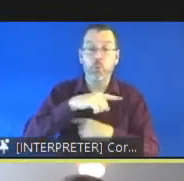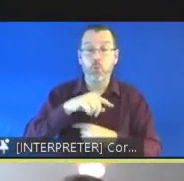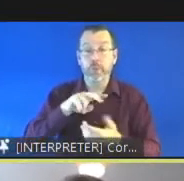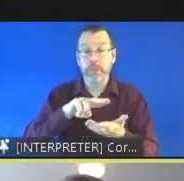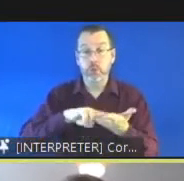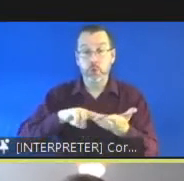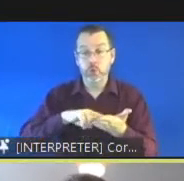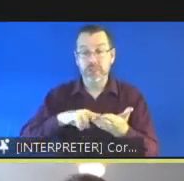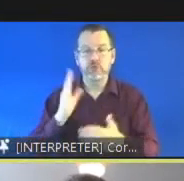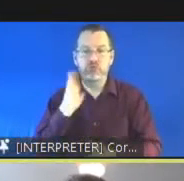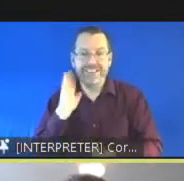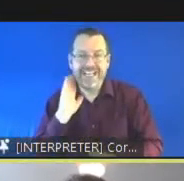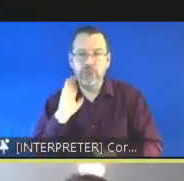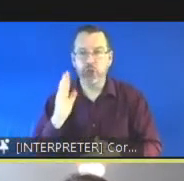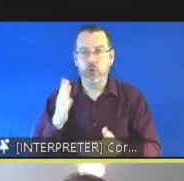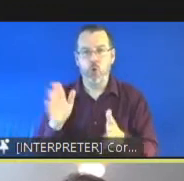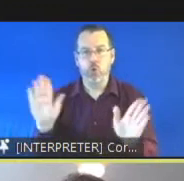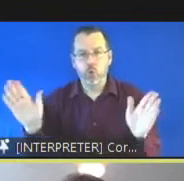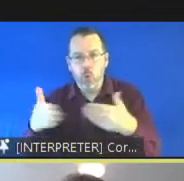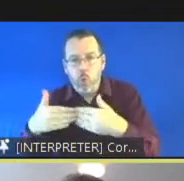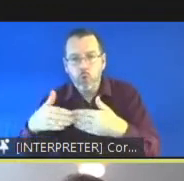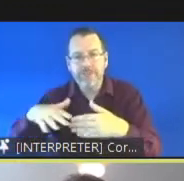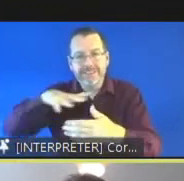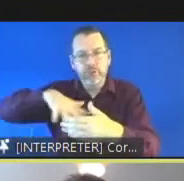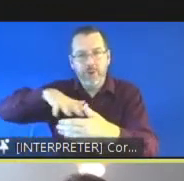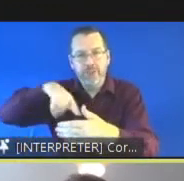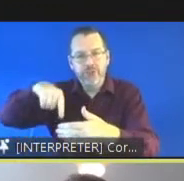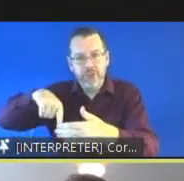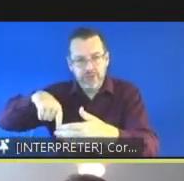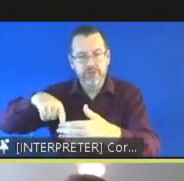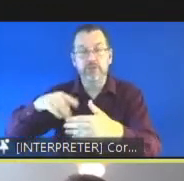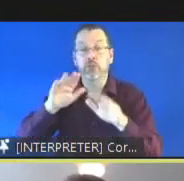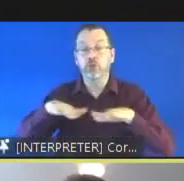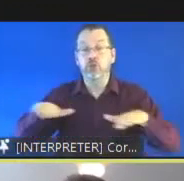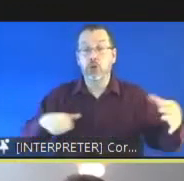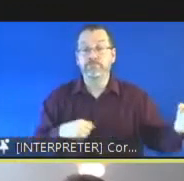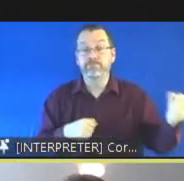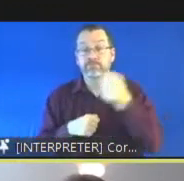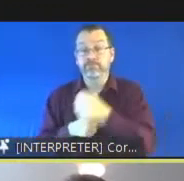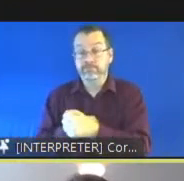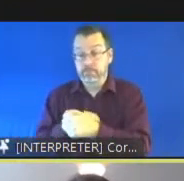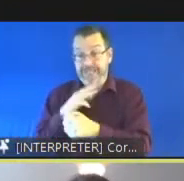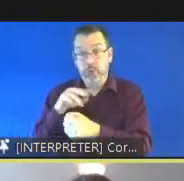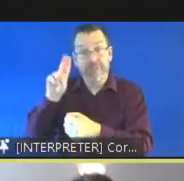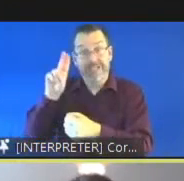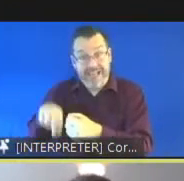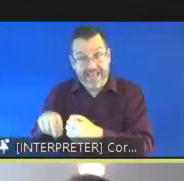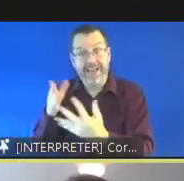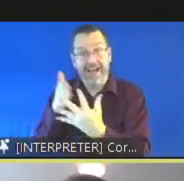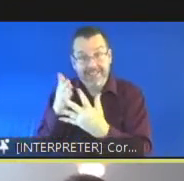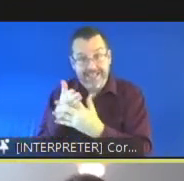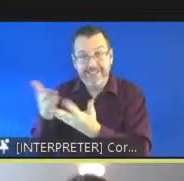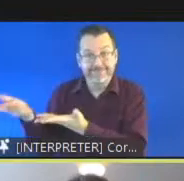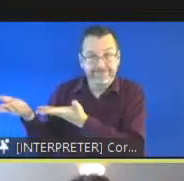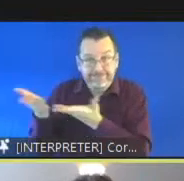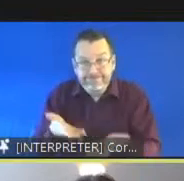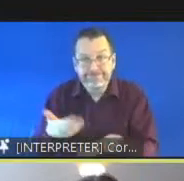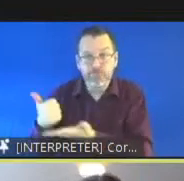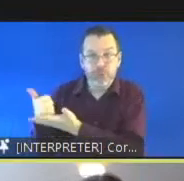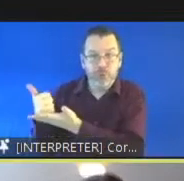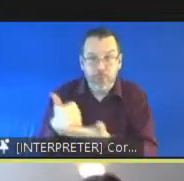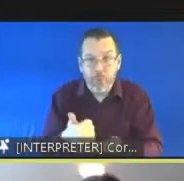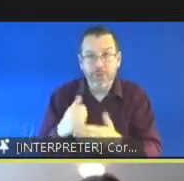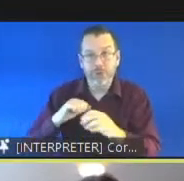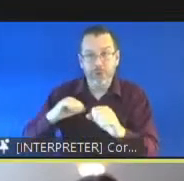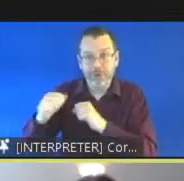residential and closed settings to ensure children to enable children to access services and supports which they should of course be able to